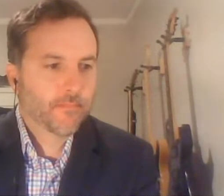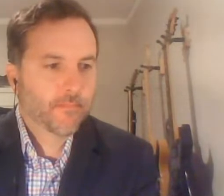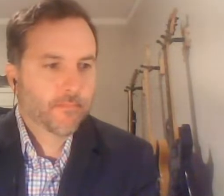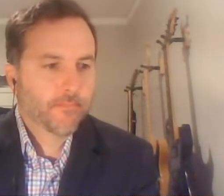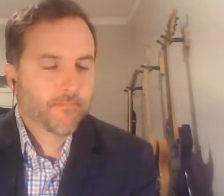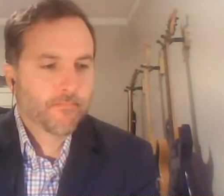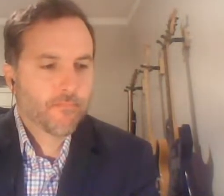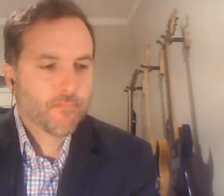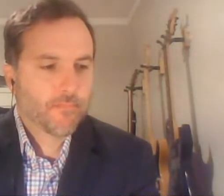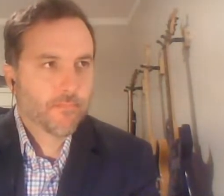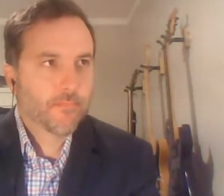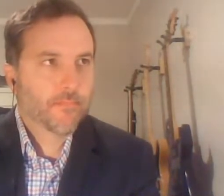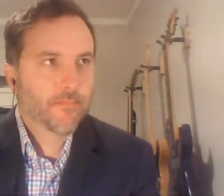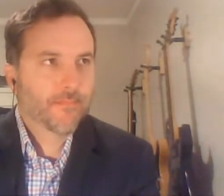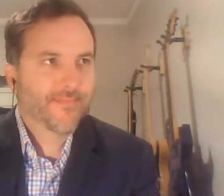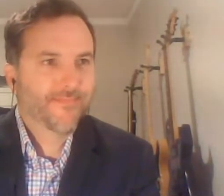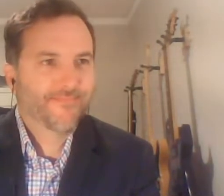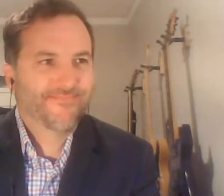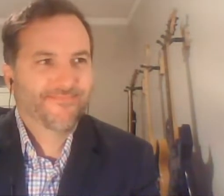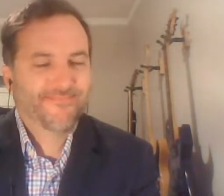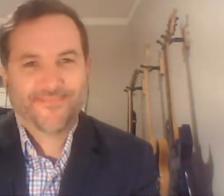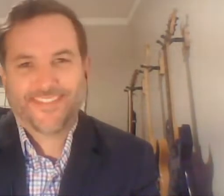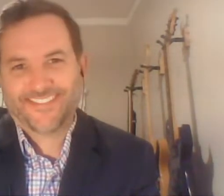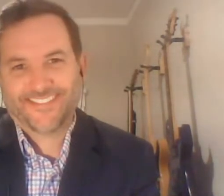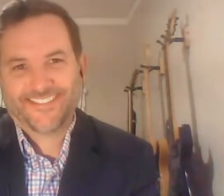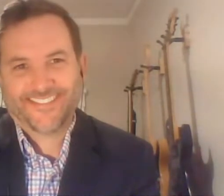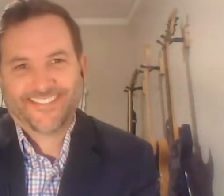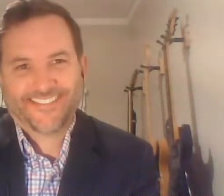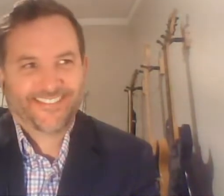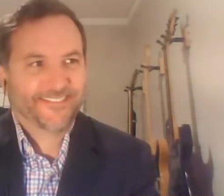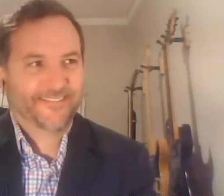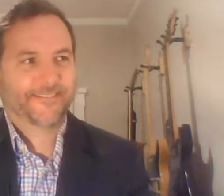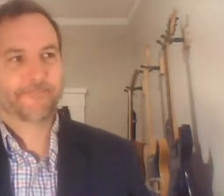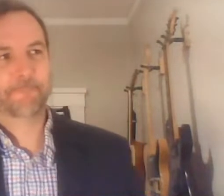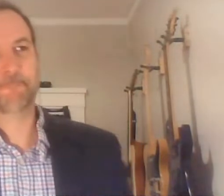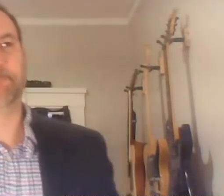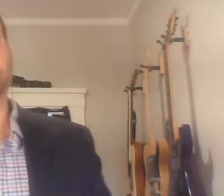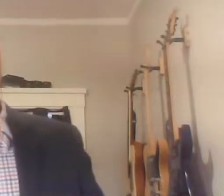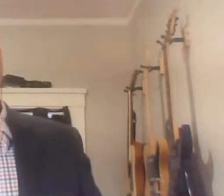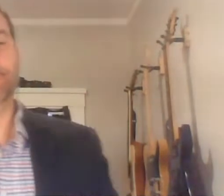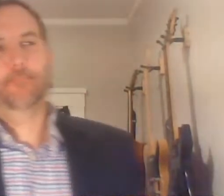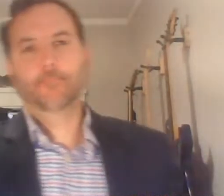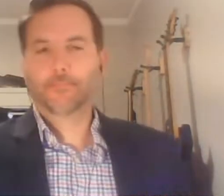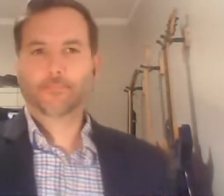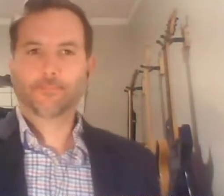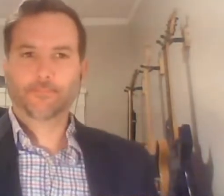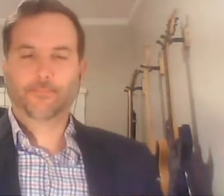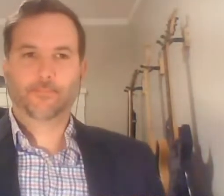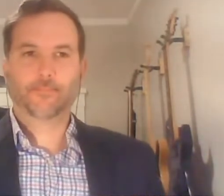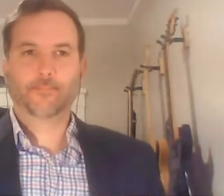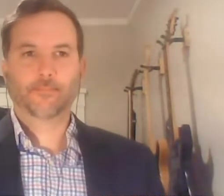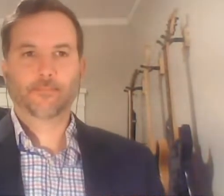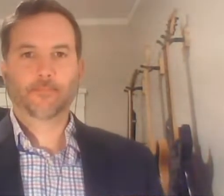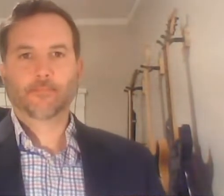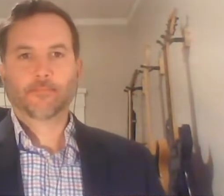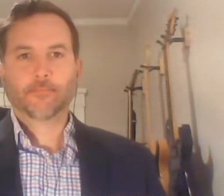scams started today. We're really excited to have with us here in our CIL webinar,